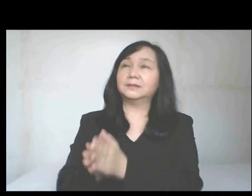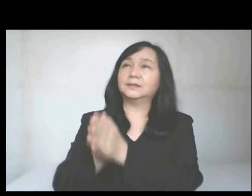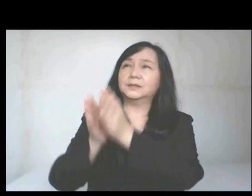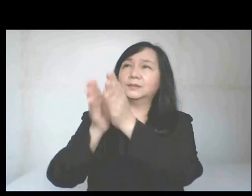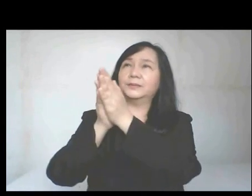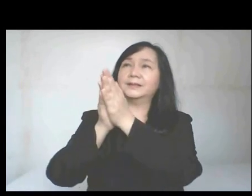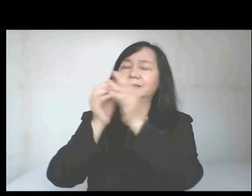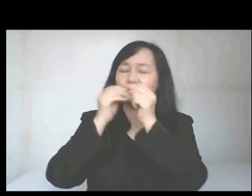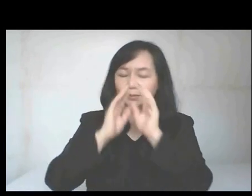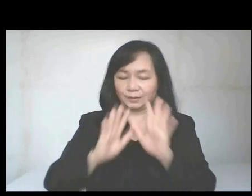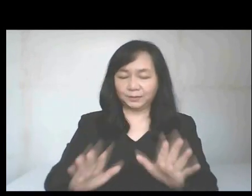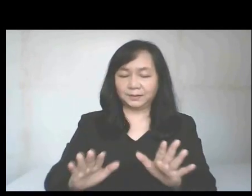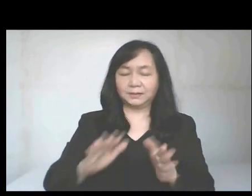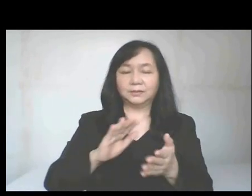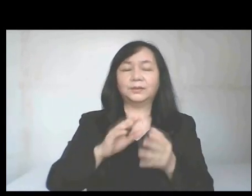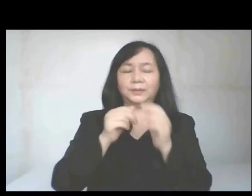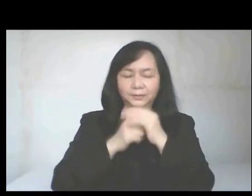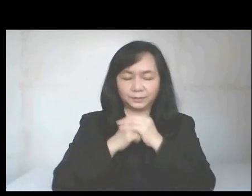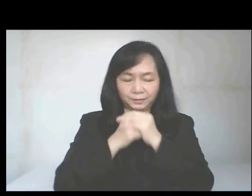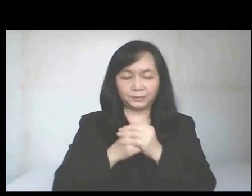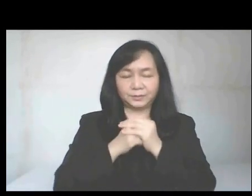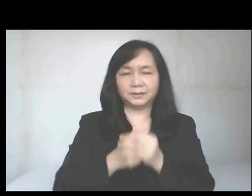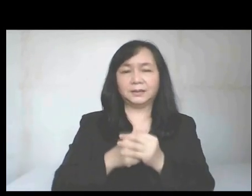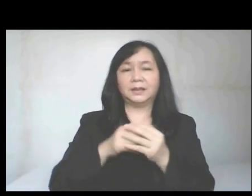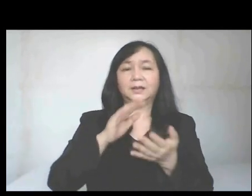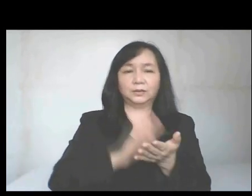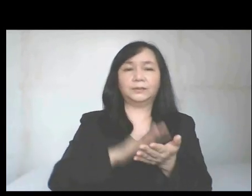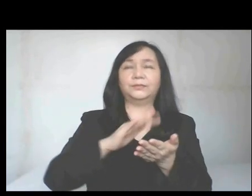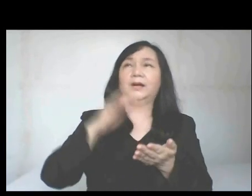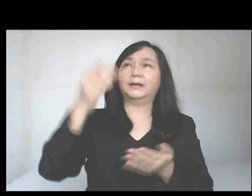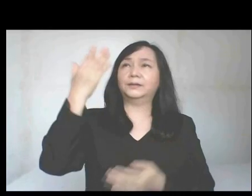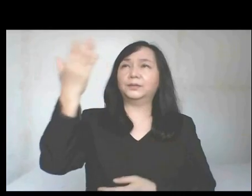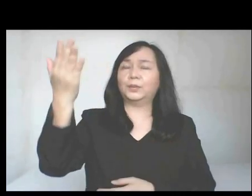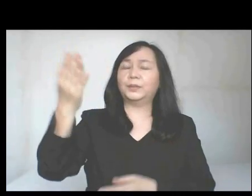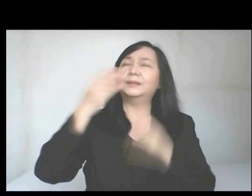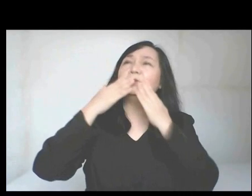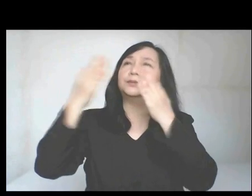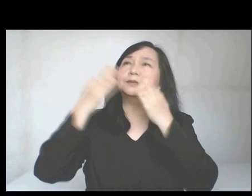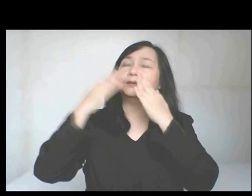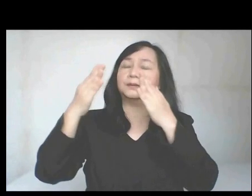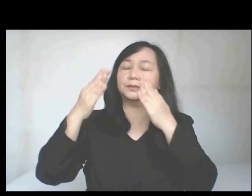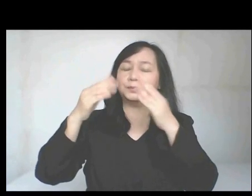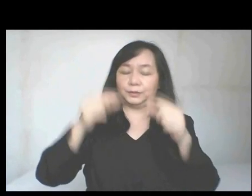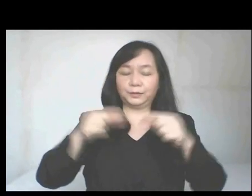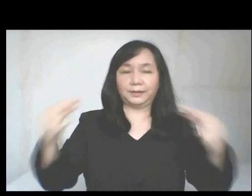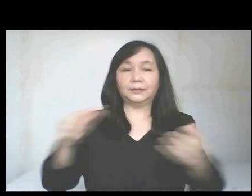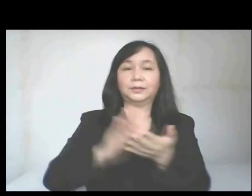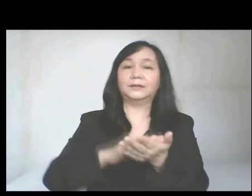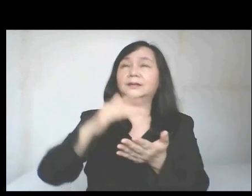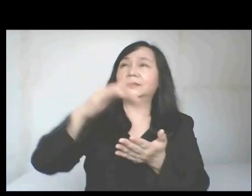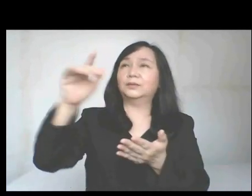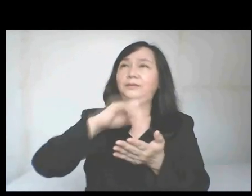We praise you, we bless you, we adore you, we glorify you, we give you thanks for your great